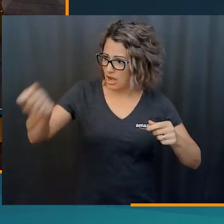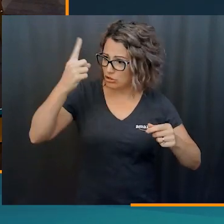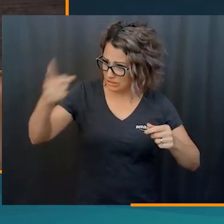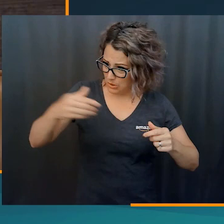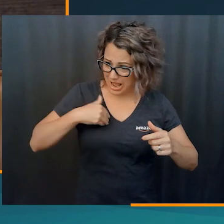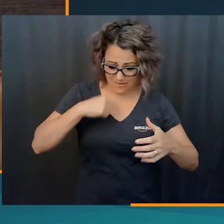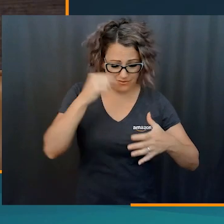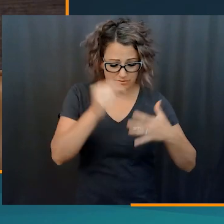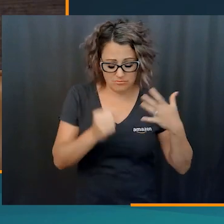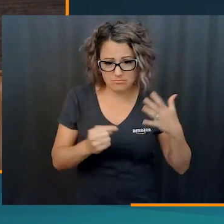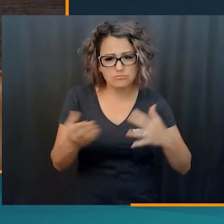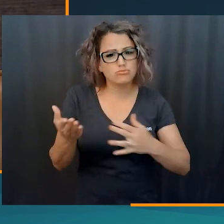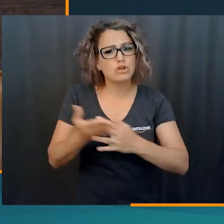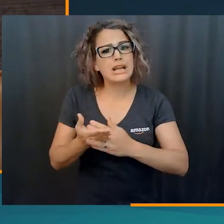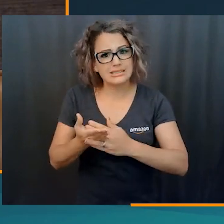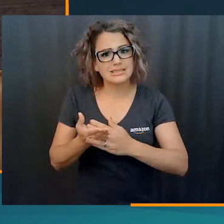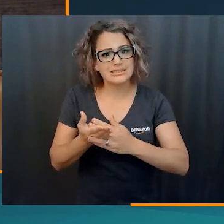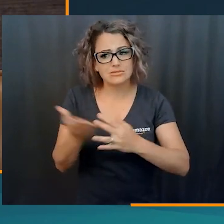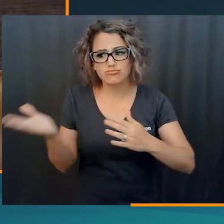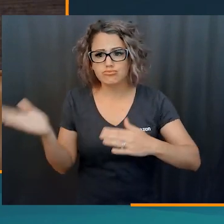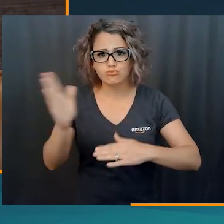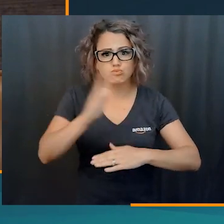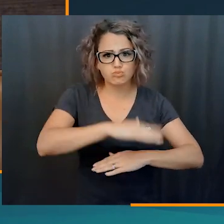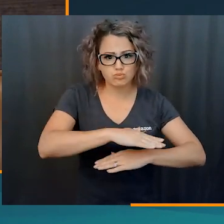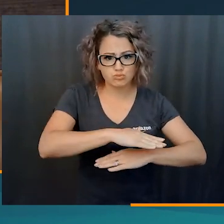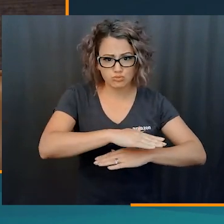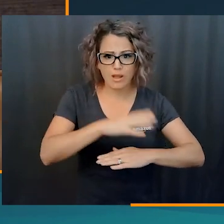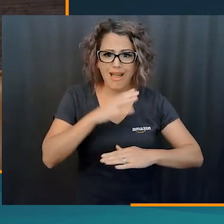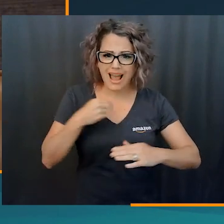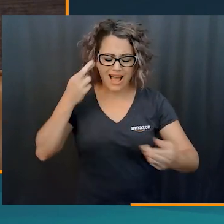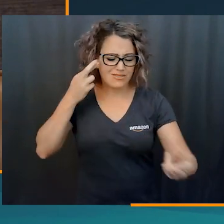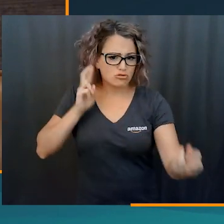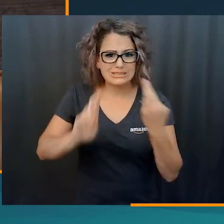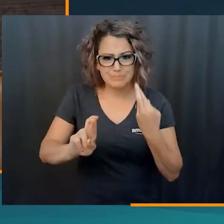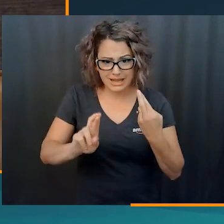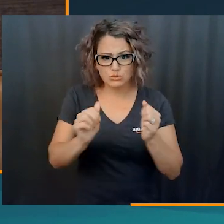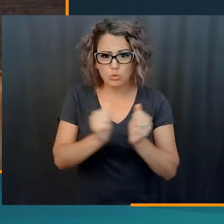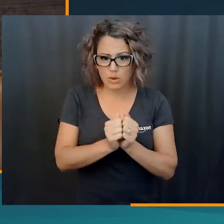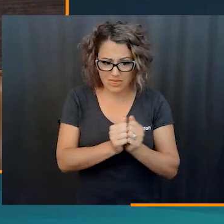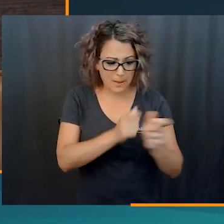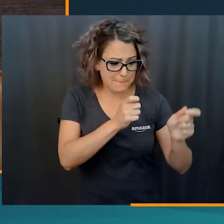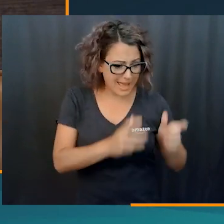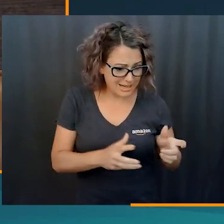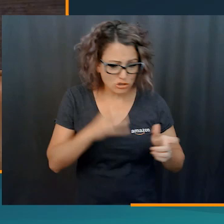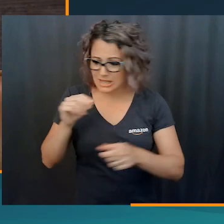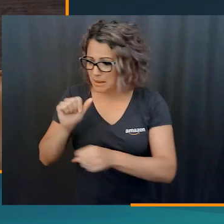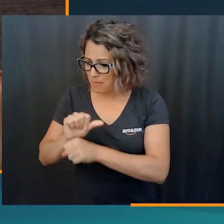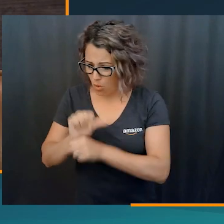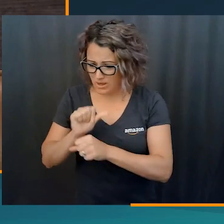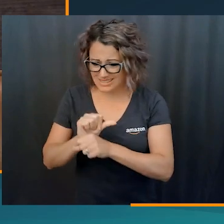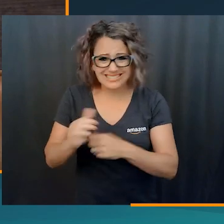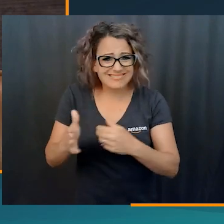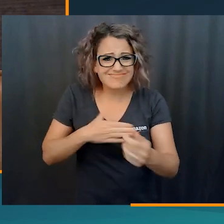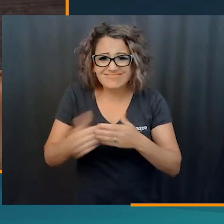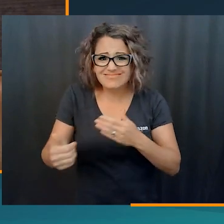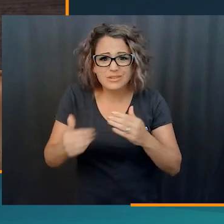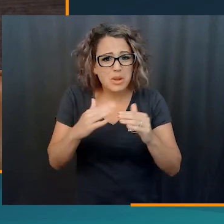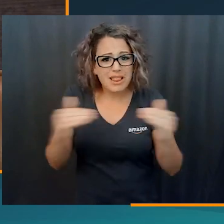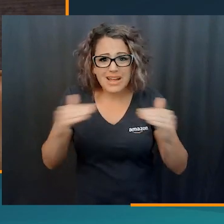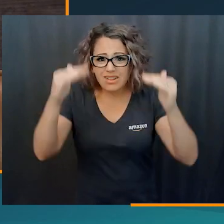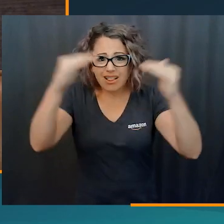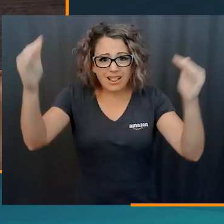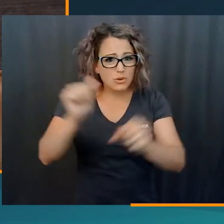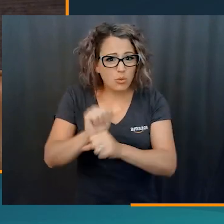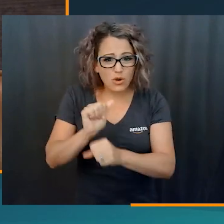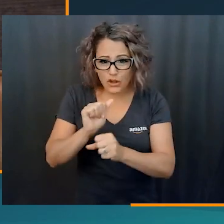your shift, managers are understanding, you have your breaks, plenty of breaks throughout the day. There's mutual respect between managers